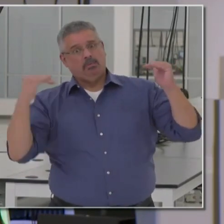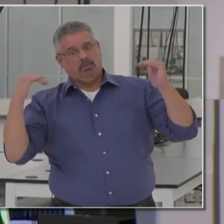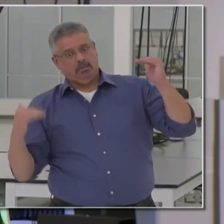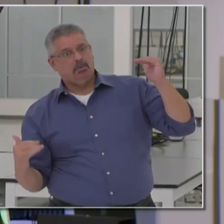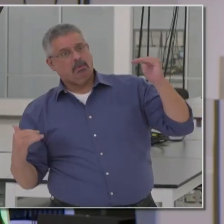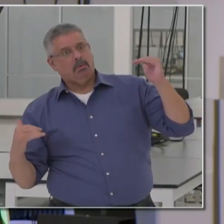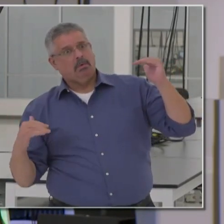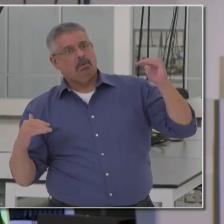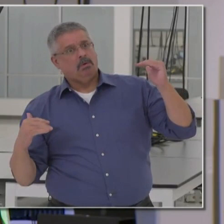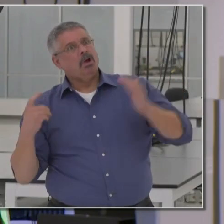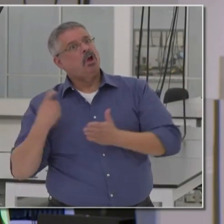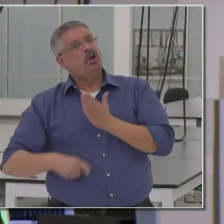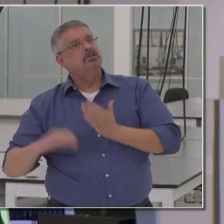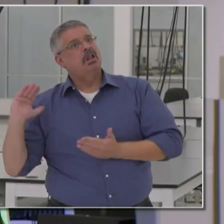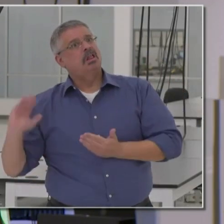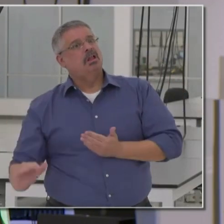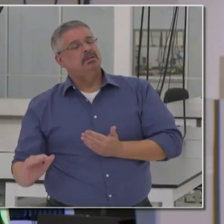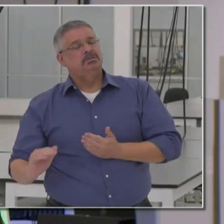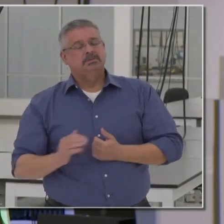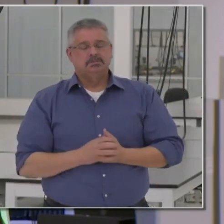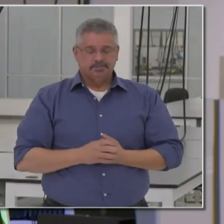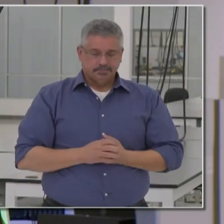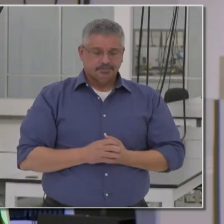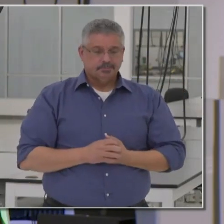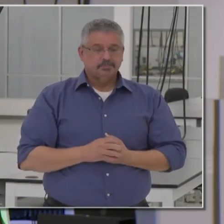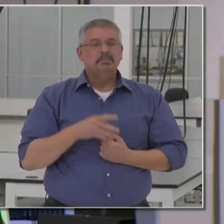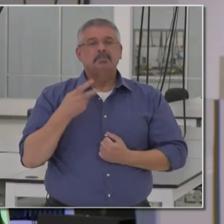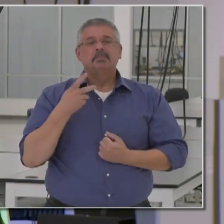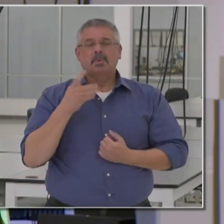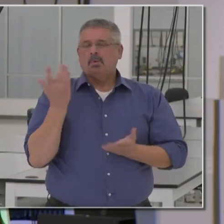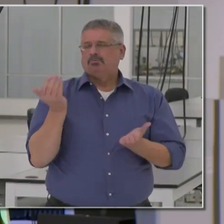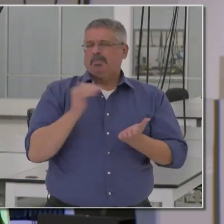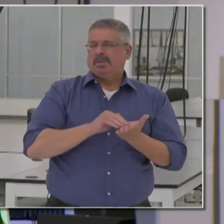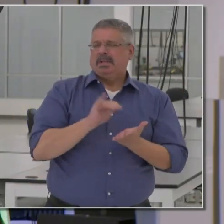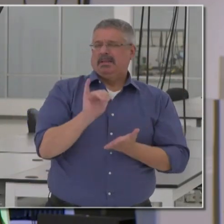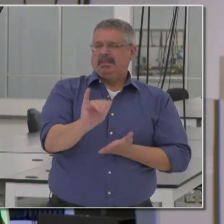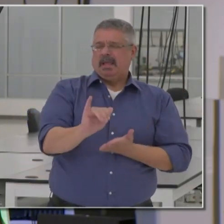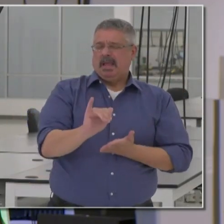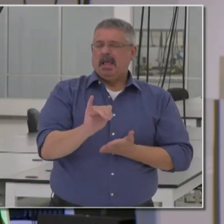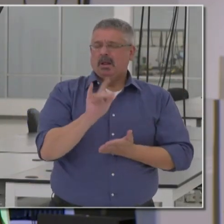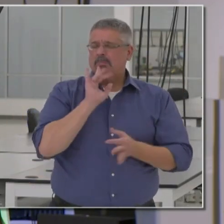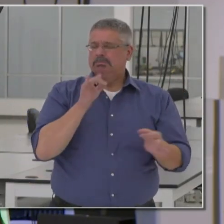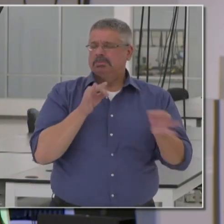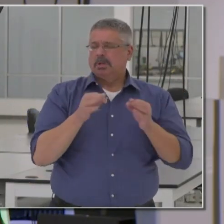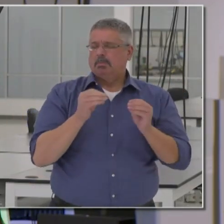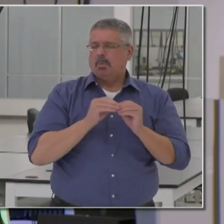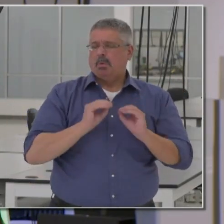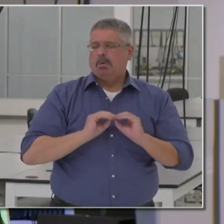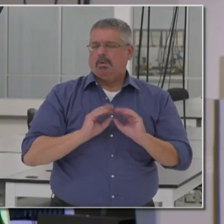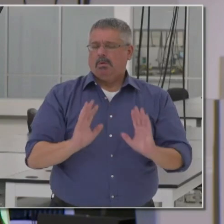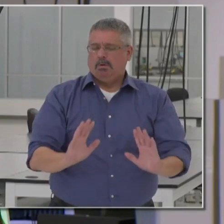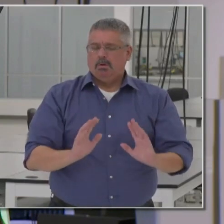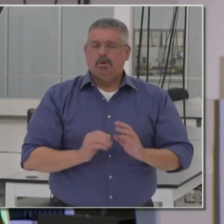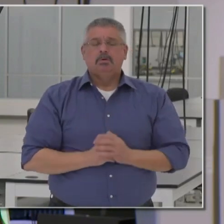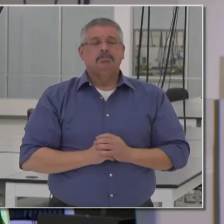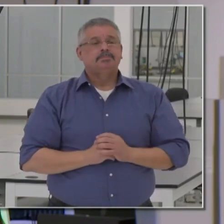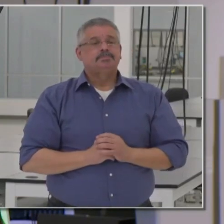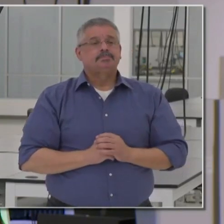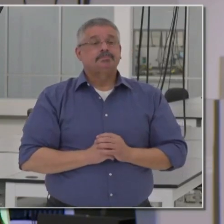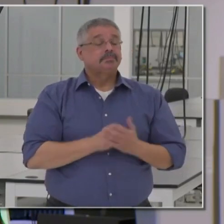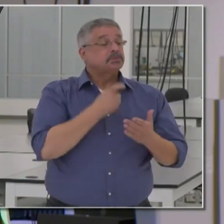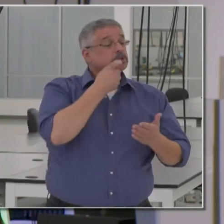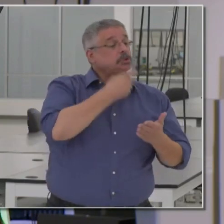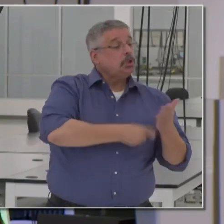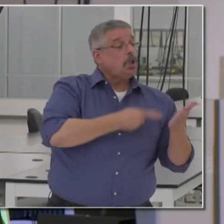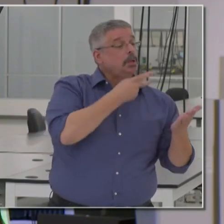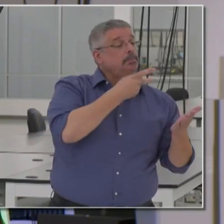PCR tests in this state. I want to repeat that, and let me break it down a little bit more specificity. The average